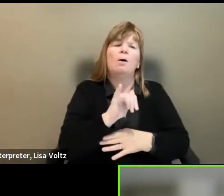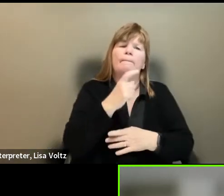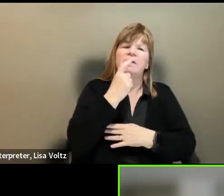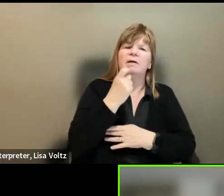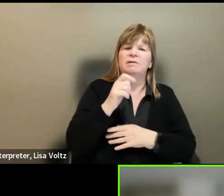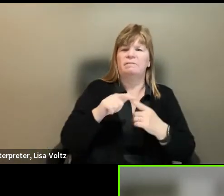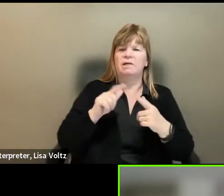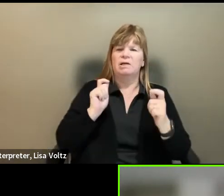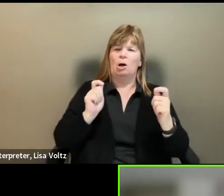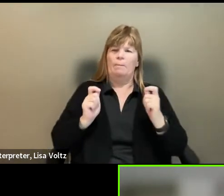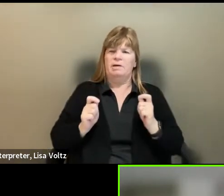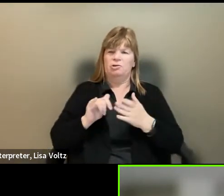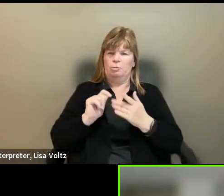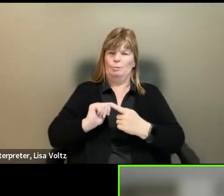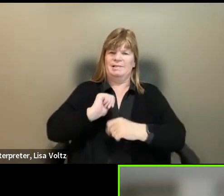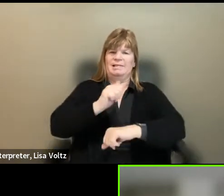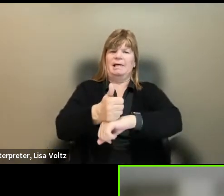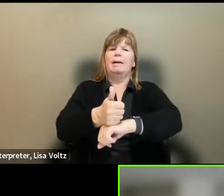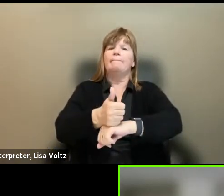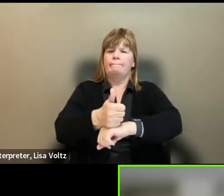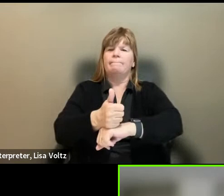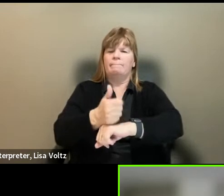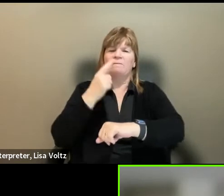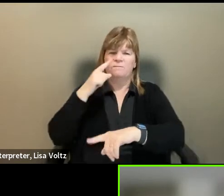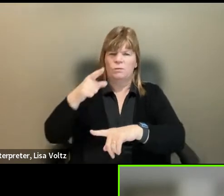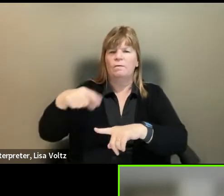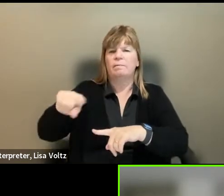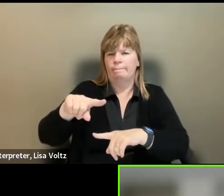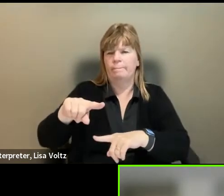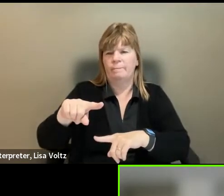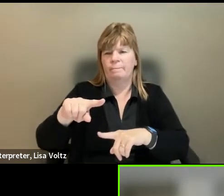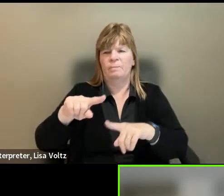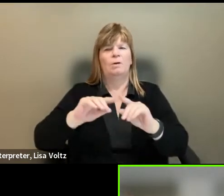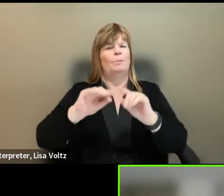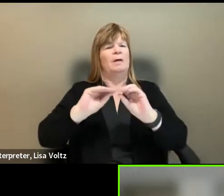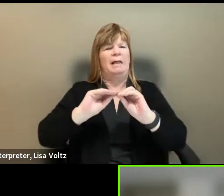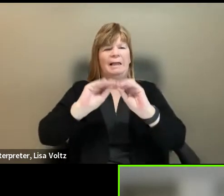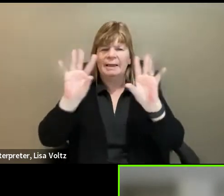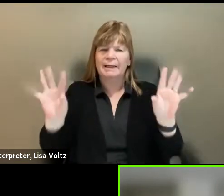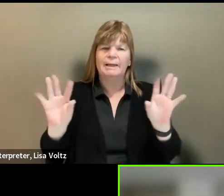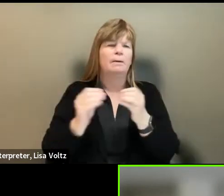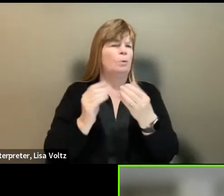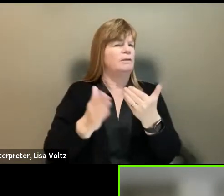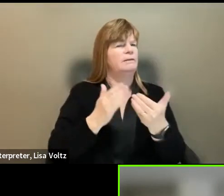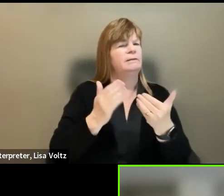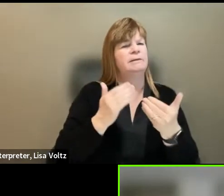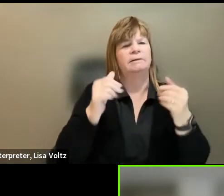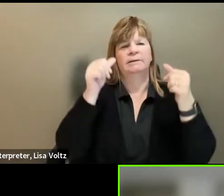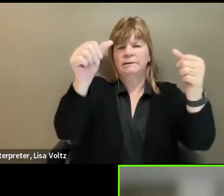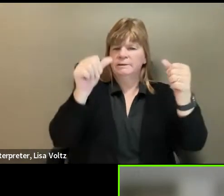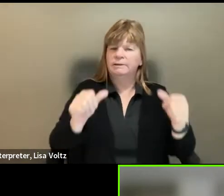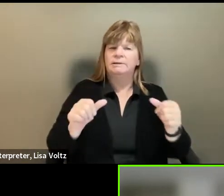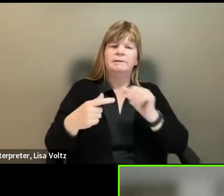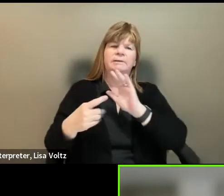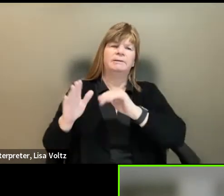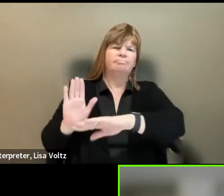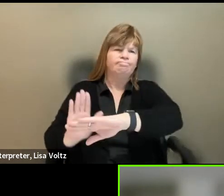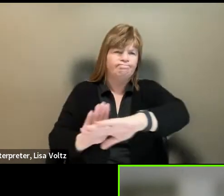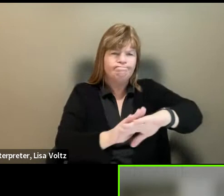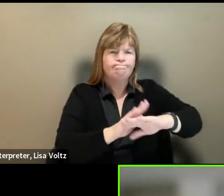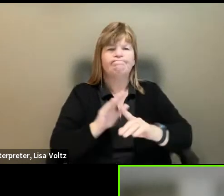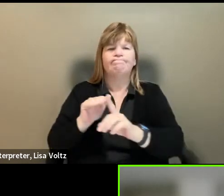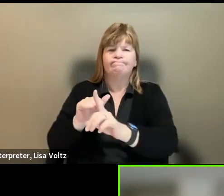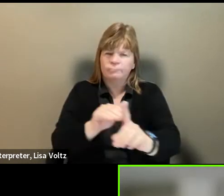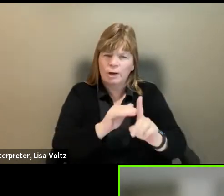of the accommodations that were put in place for them. There were clearer, simpler signs, for example, reminding people